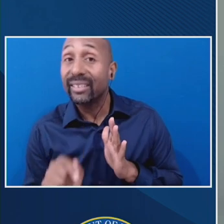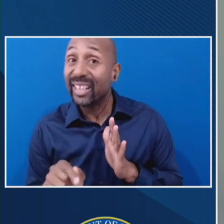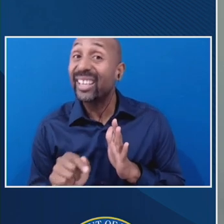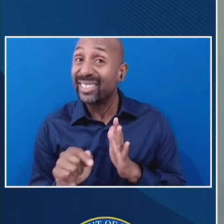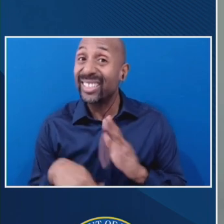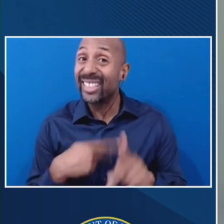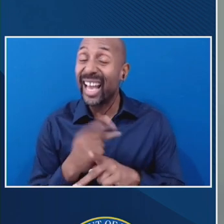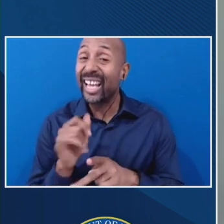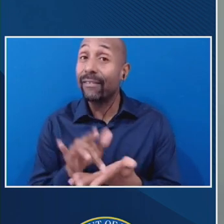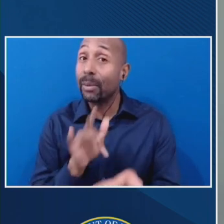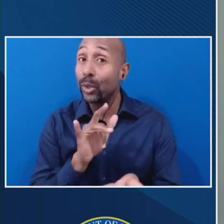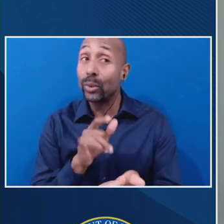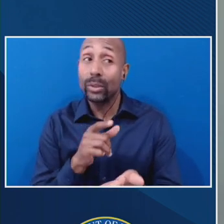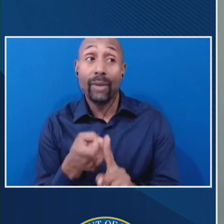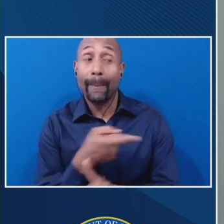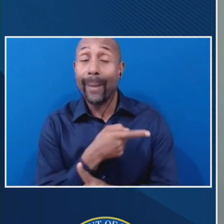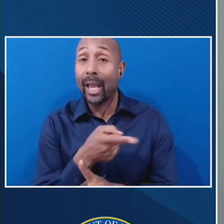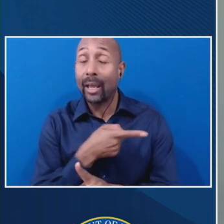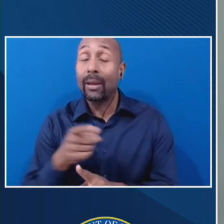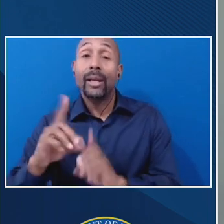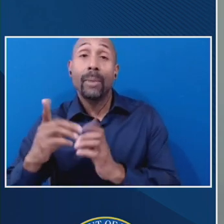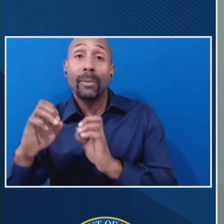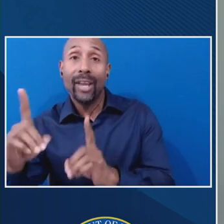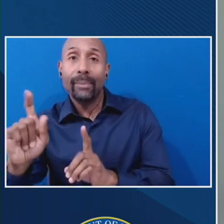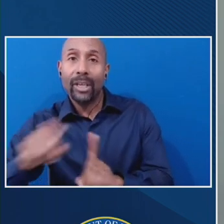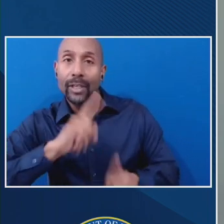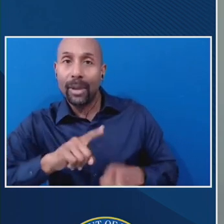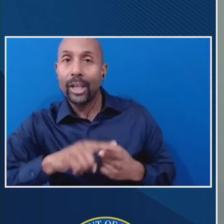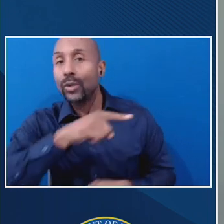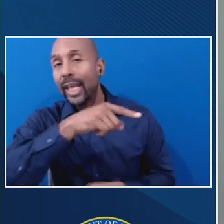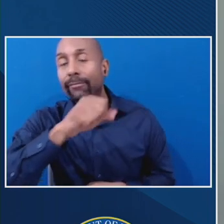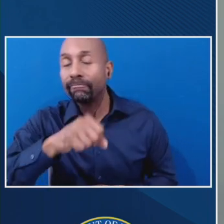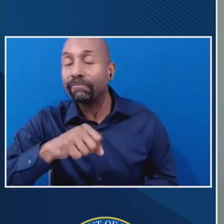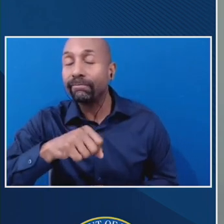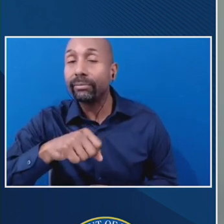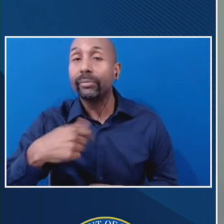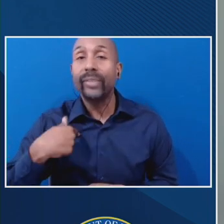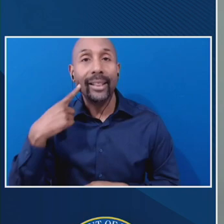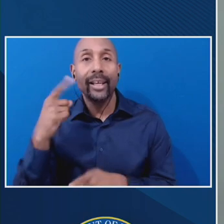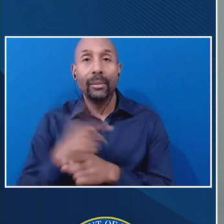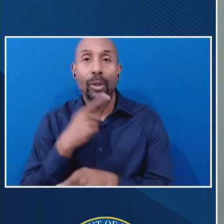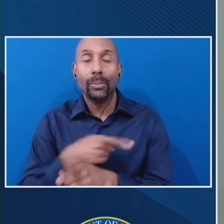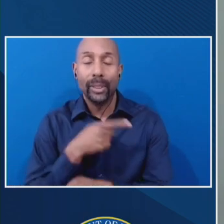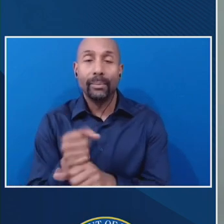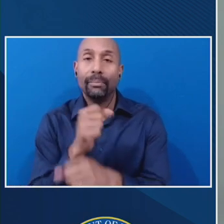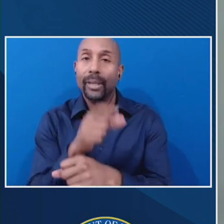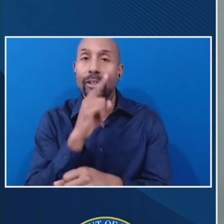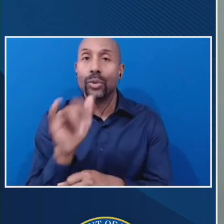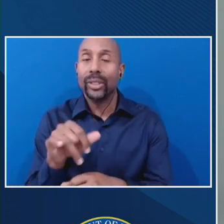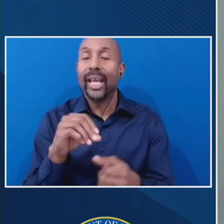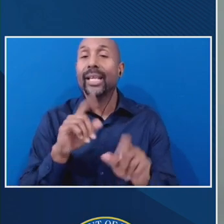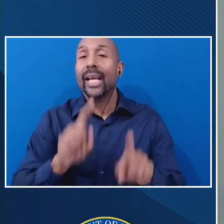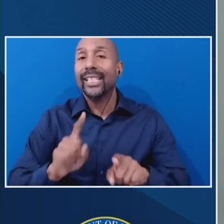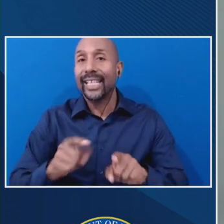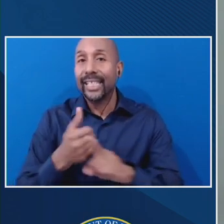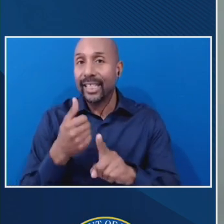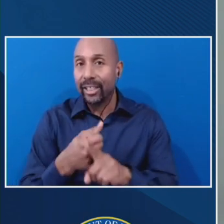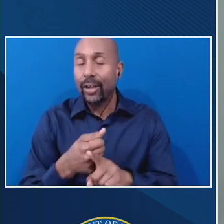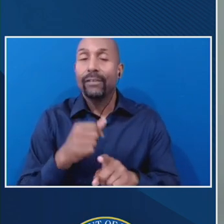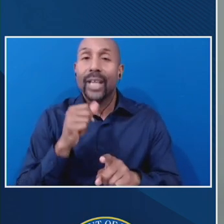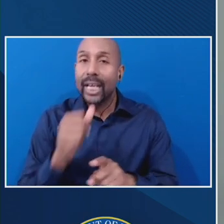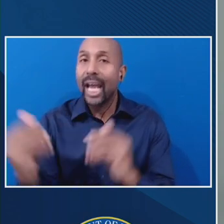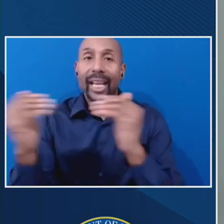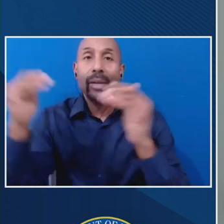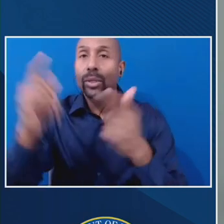department, uh, should be responding to. And I, I do think it's appropriate to make sure that the attendance is not, um, equal to